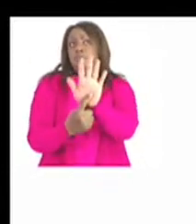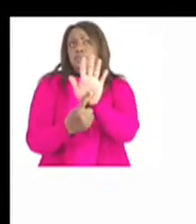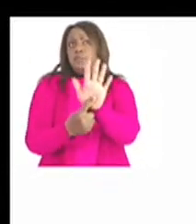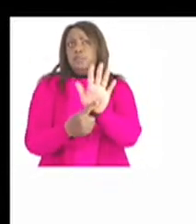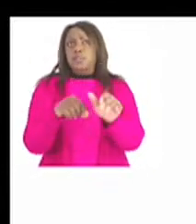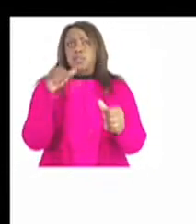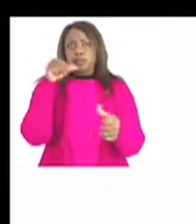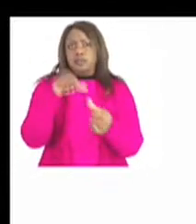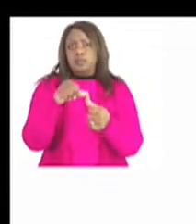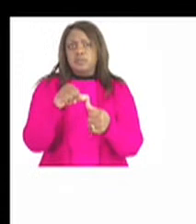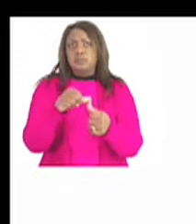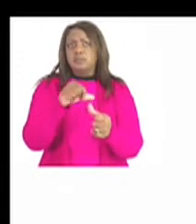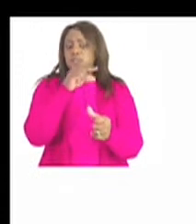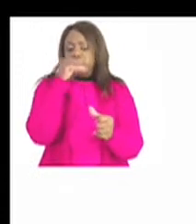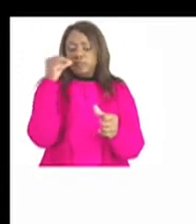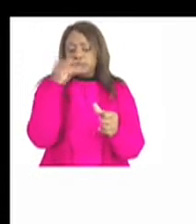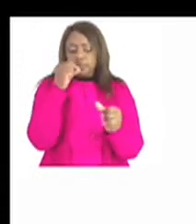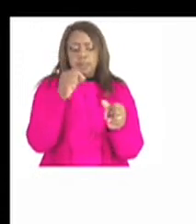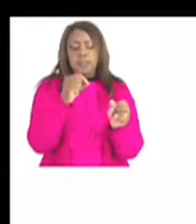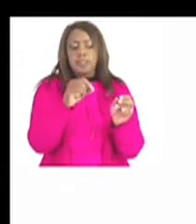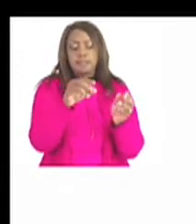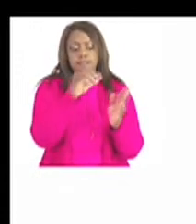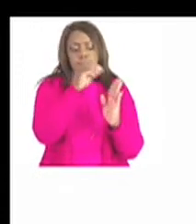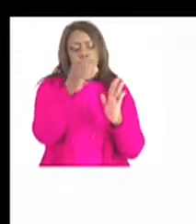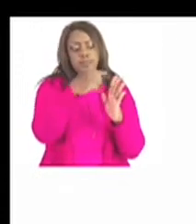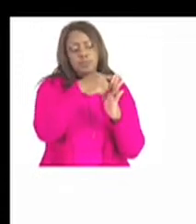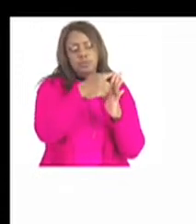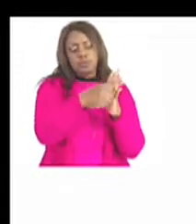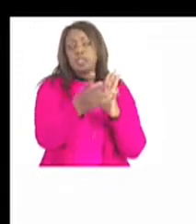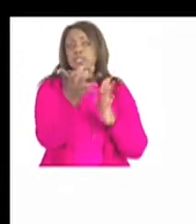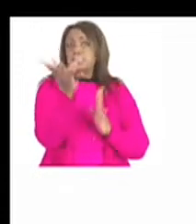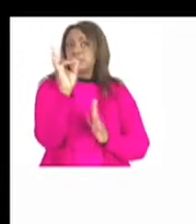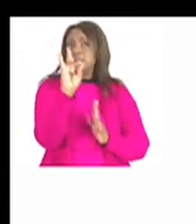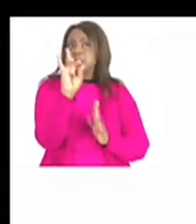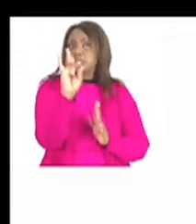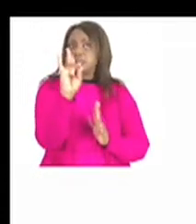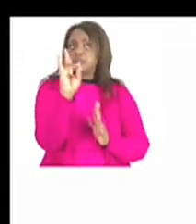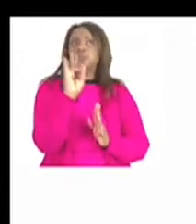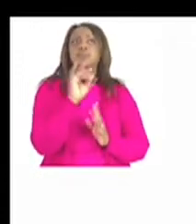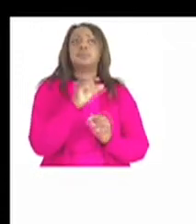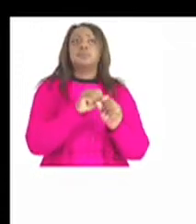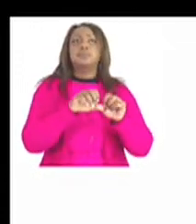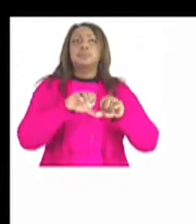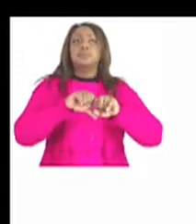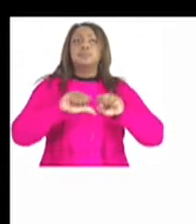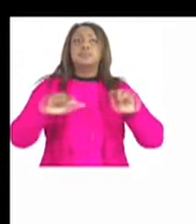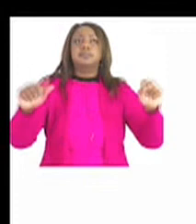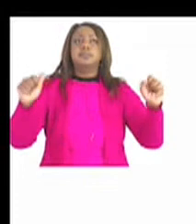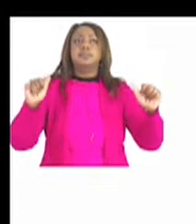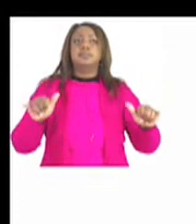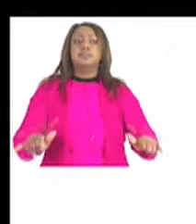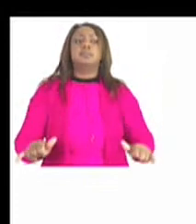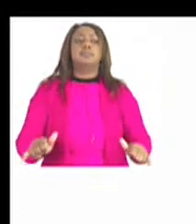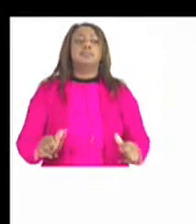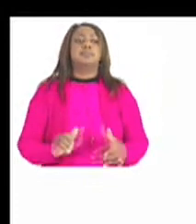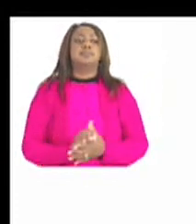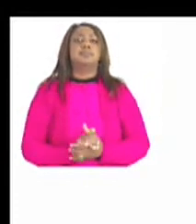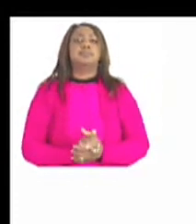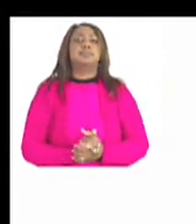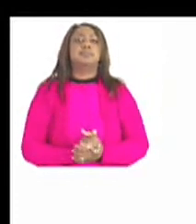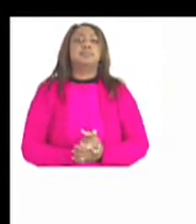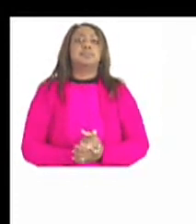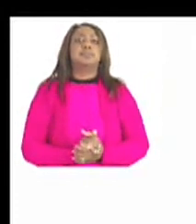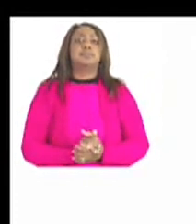different systems and then you write their names and number two you